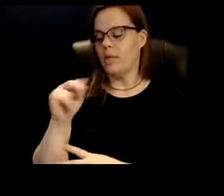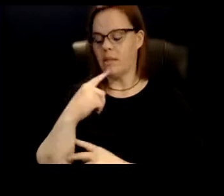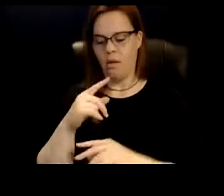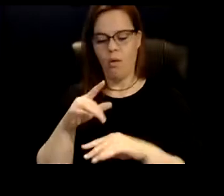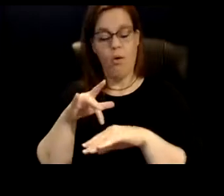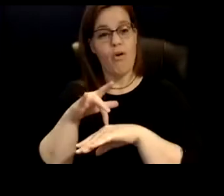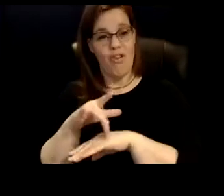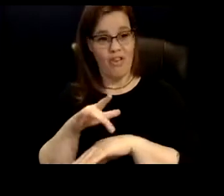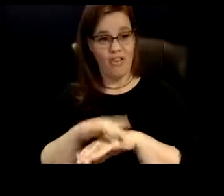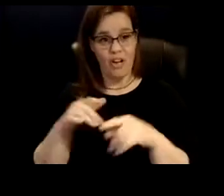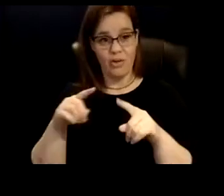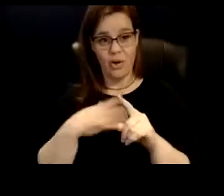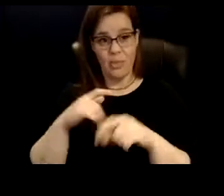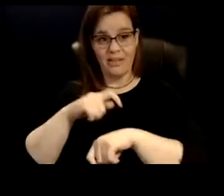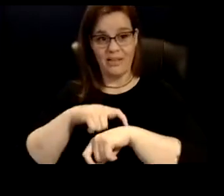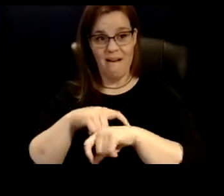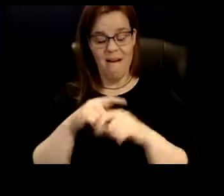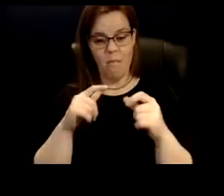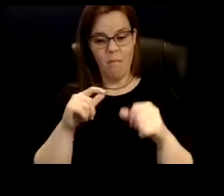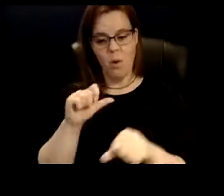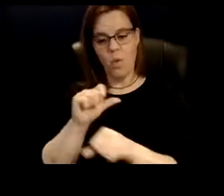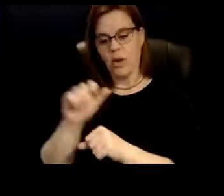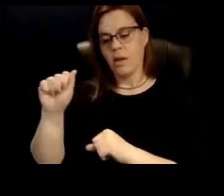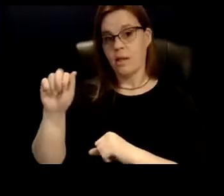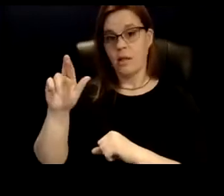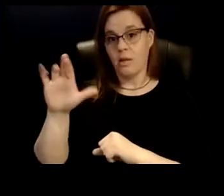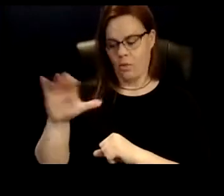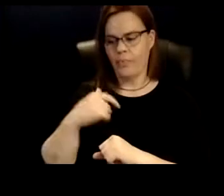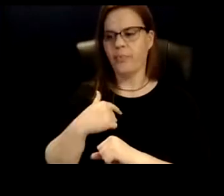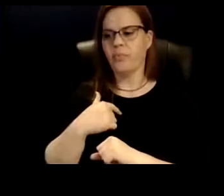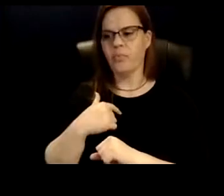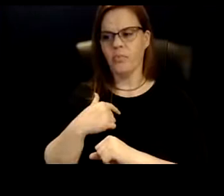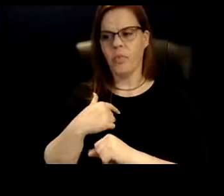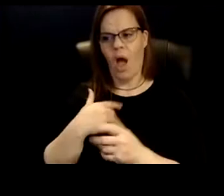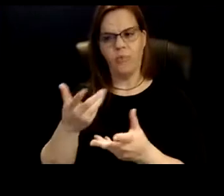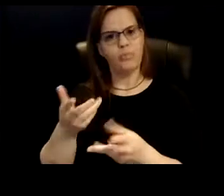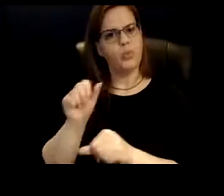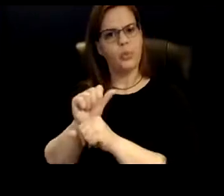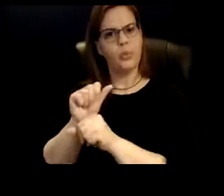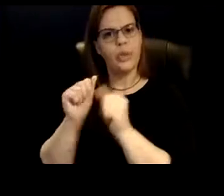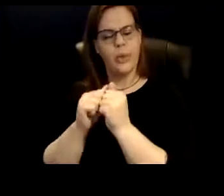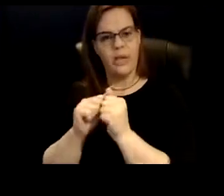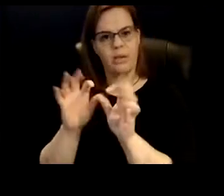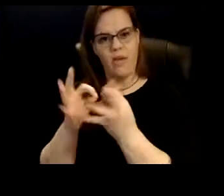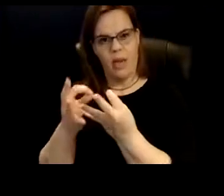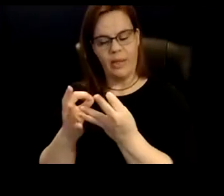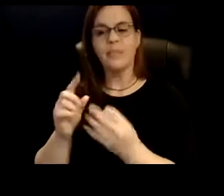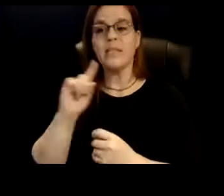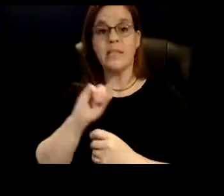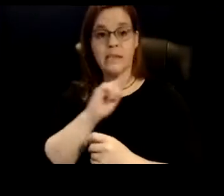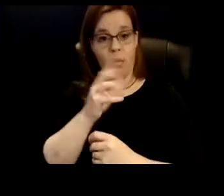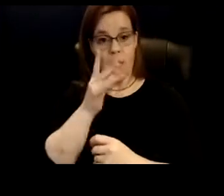became involved supporting, uh, a family where it was a single mother. She's black, uh,